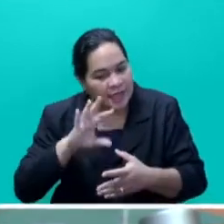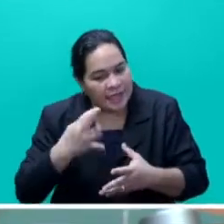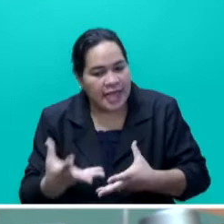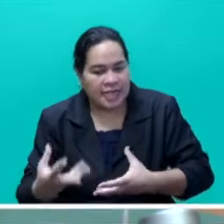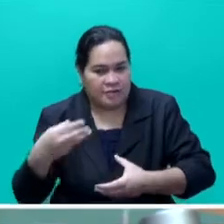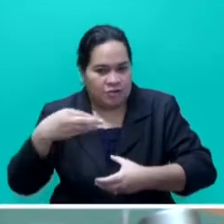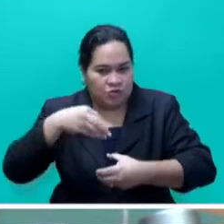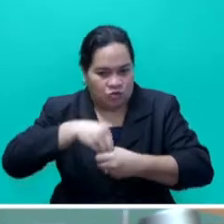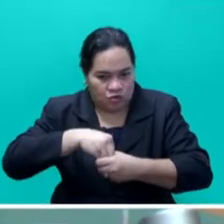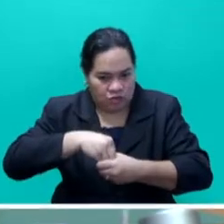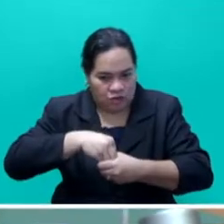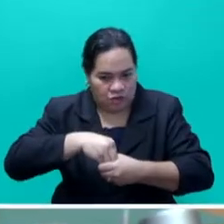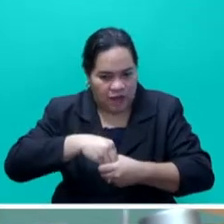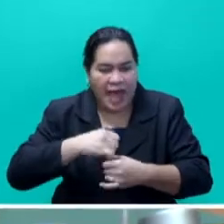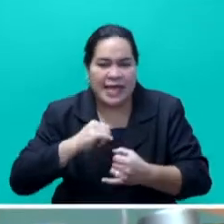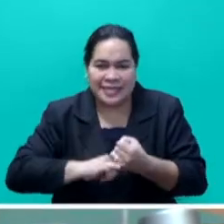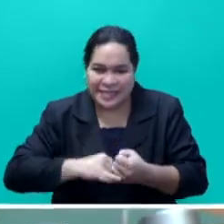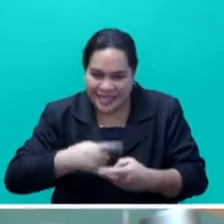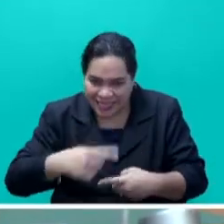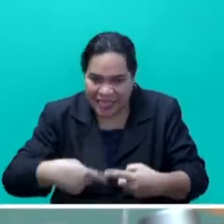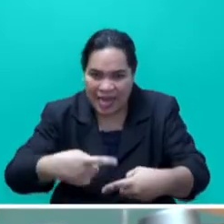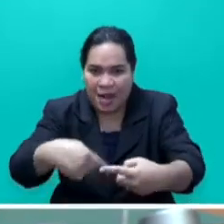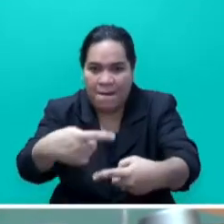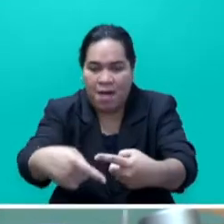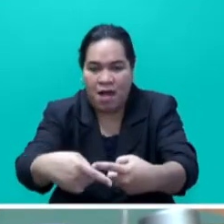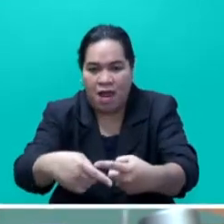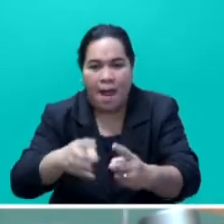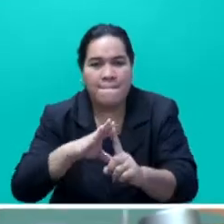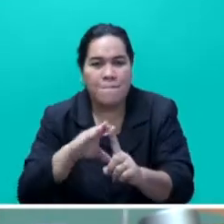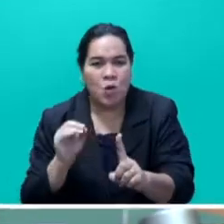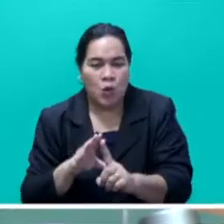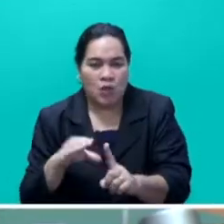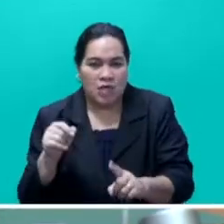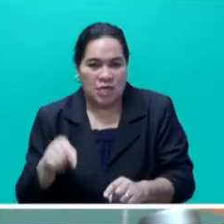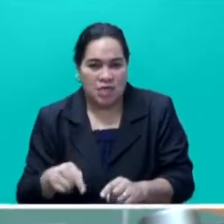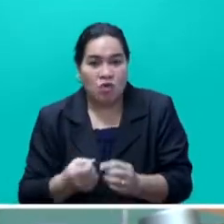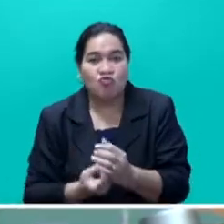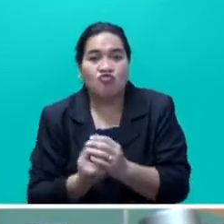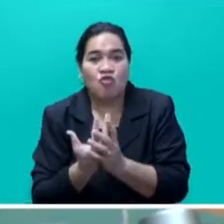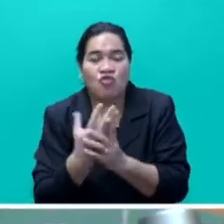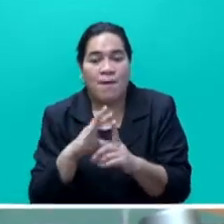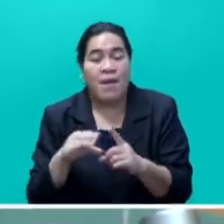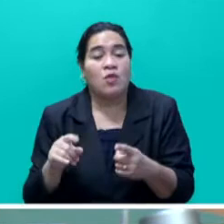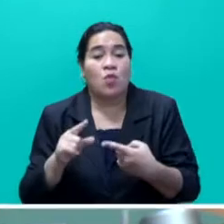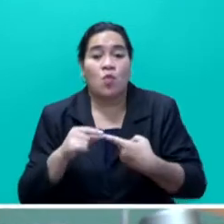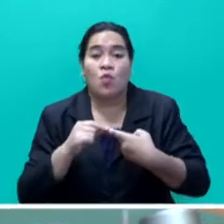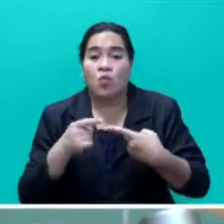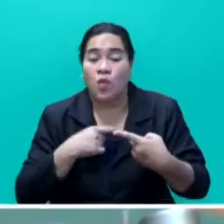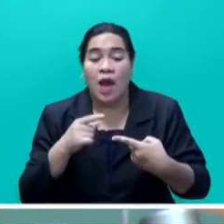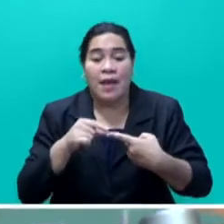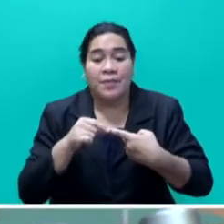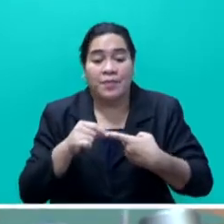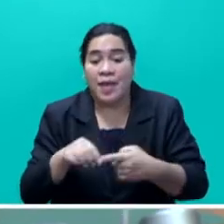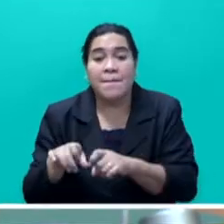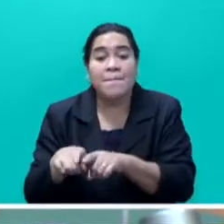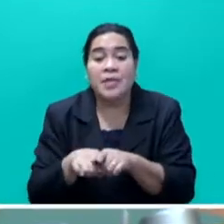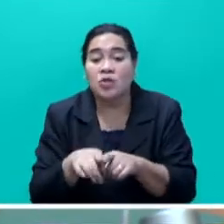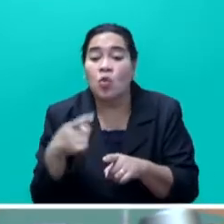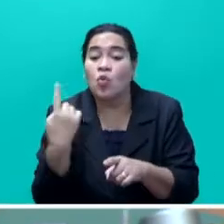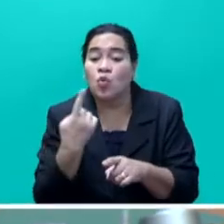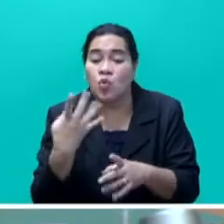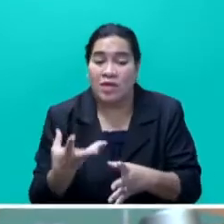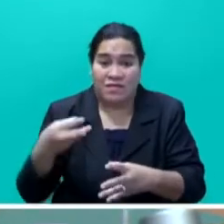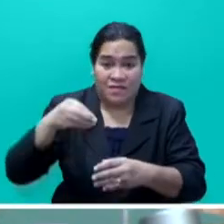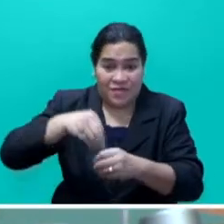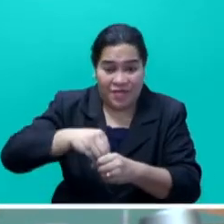agriculture growth model, Mr Speaker Sayer. An inclusive agriculture growth model is one where everyone will participate in